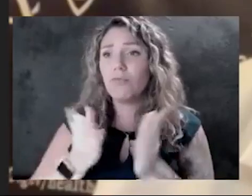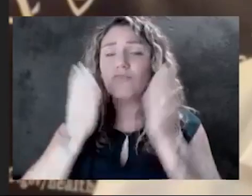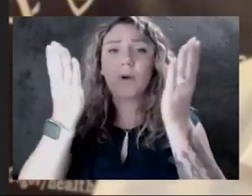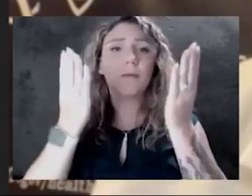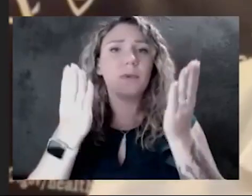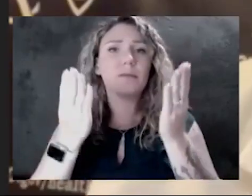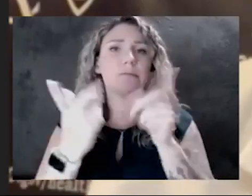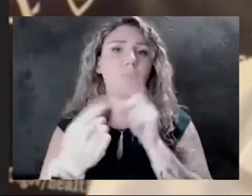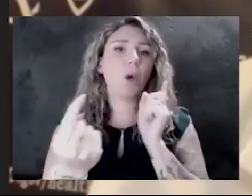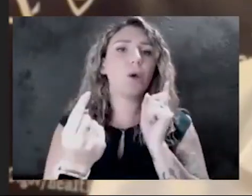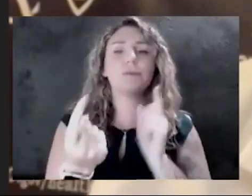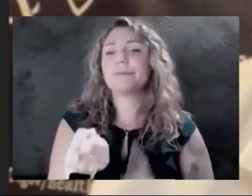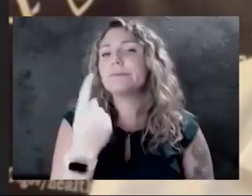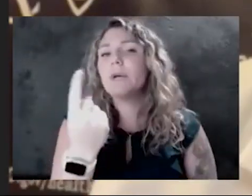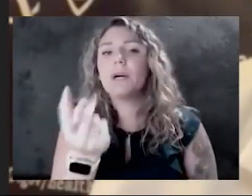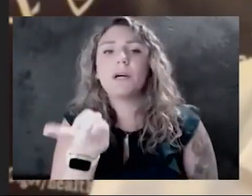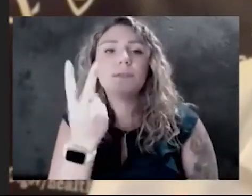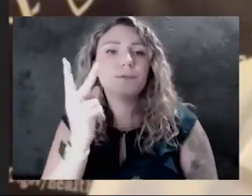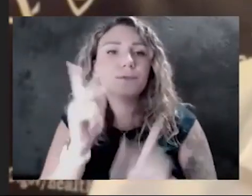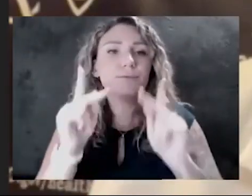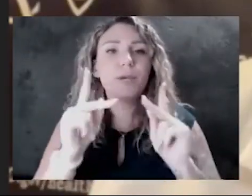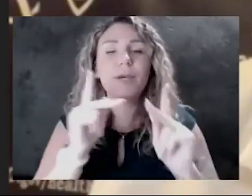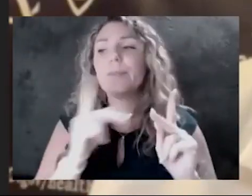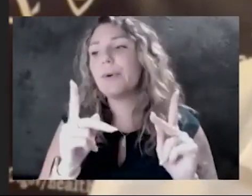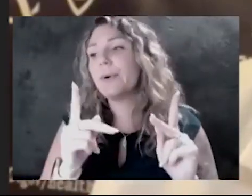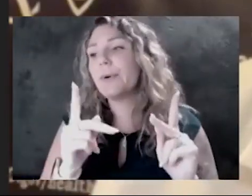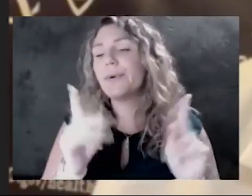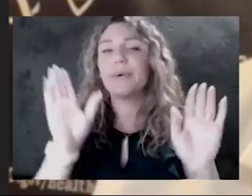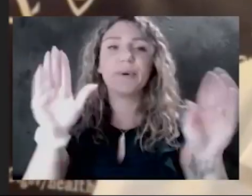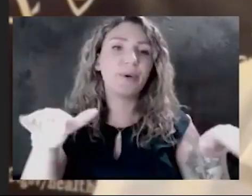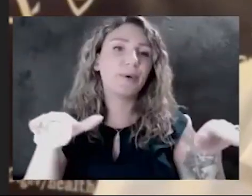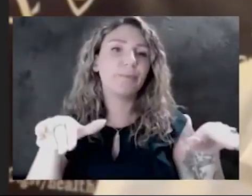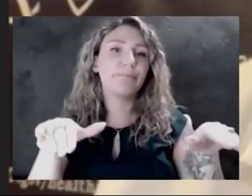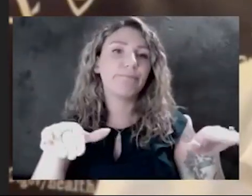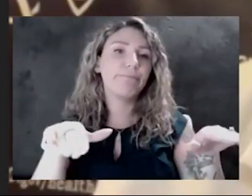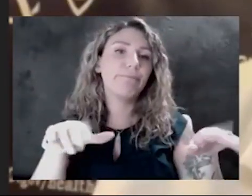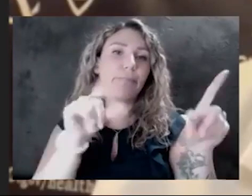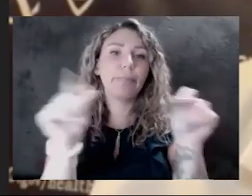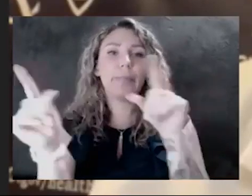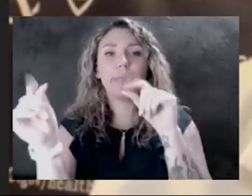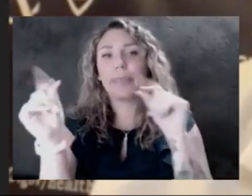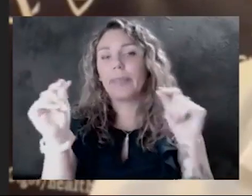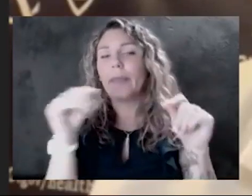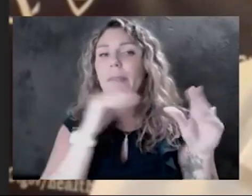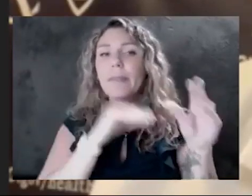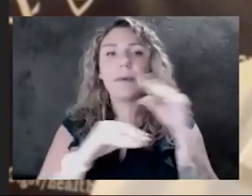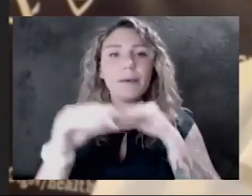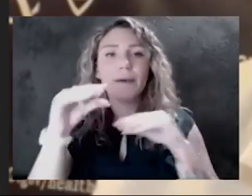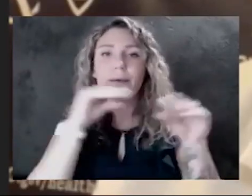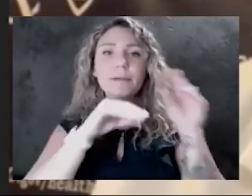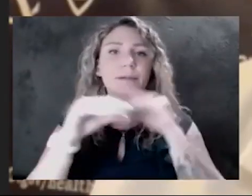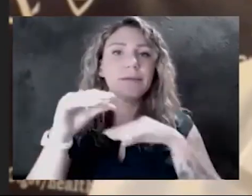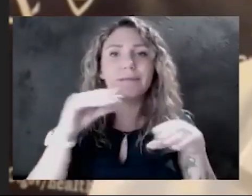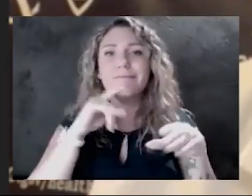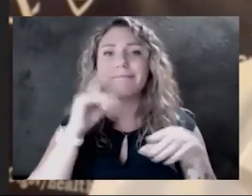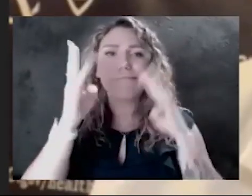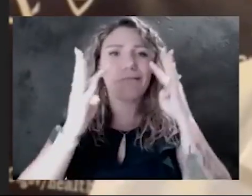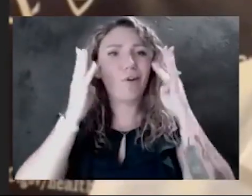one or two individuals that seem to be out there causing a lot of harm by all kinds of crazy